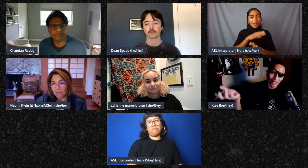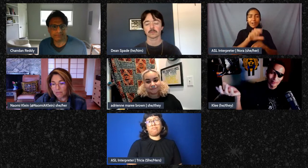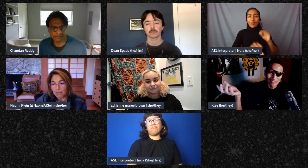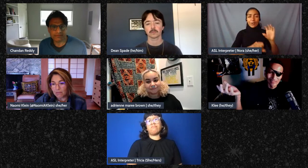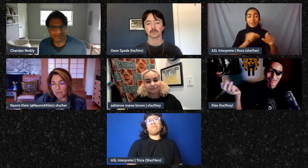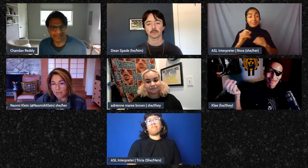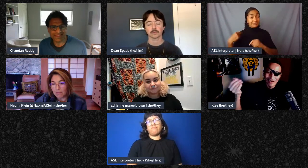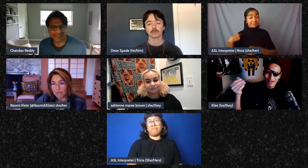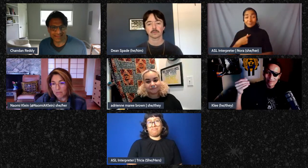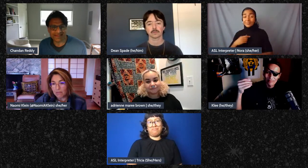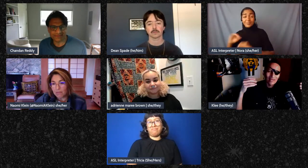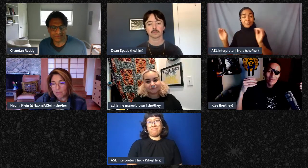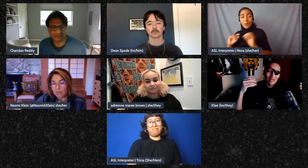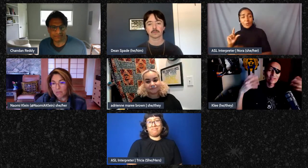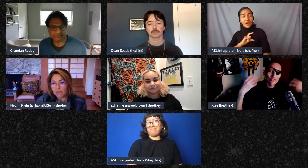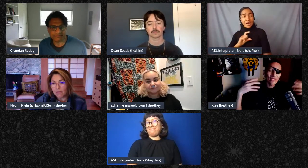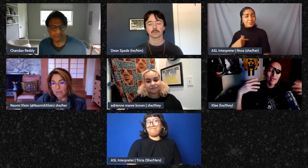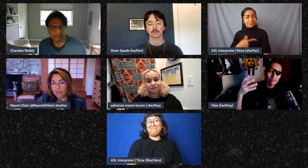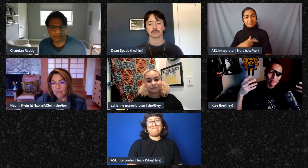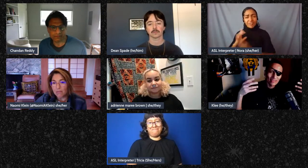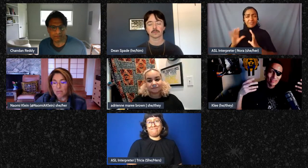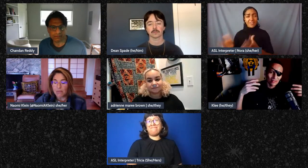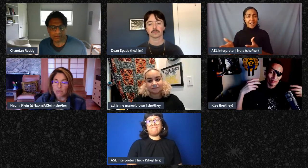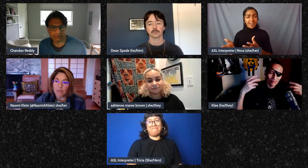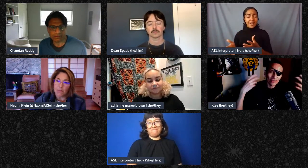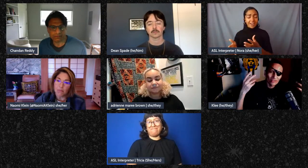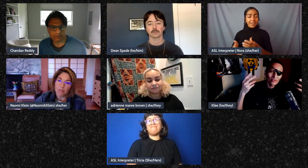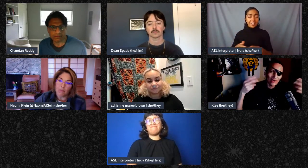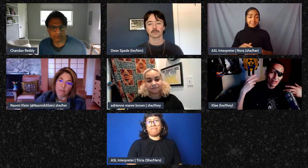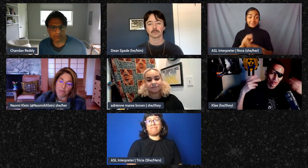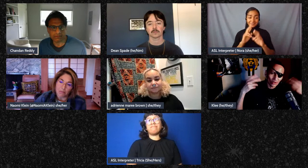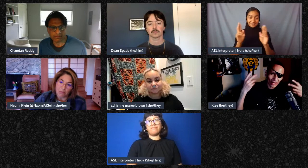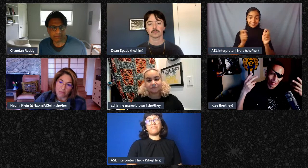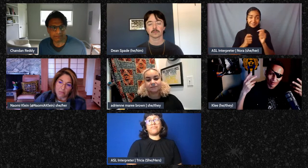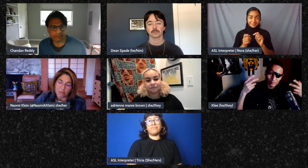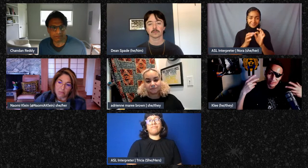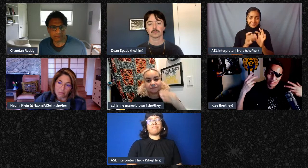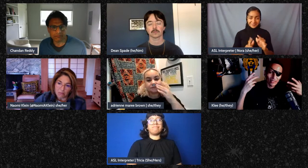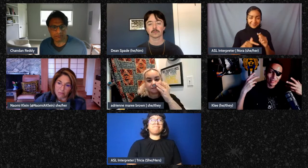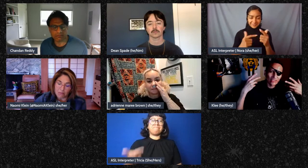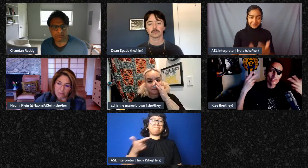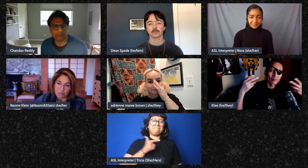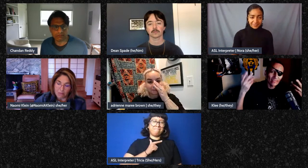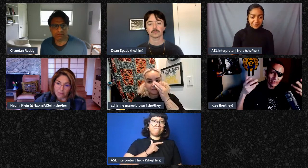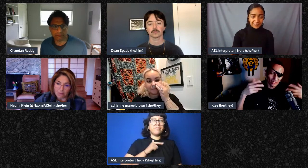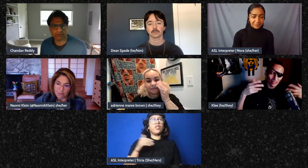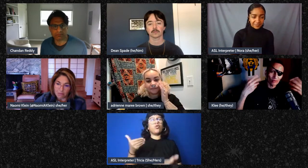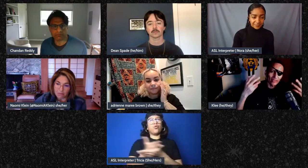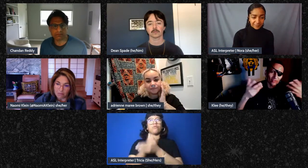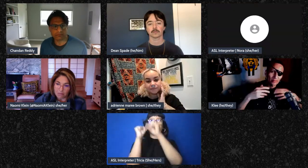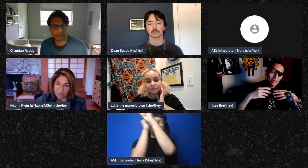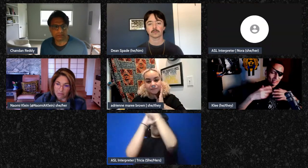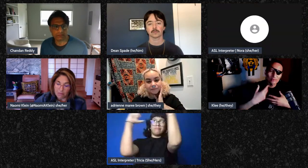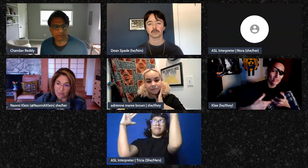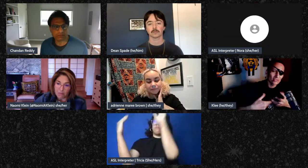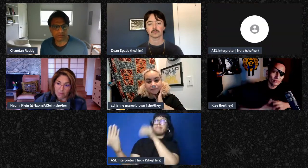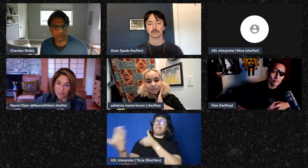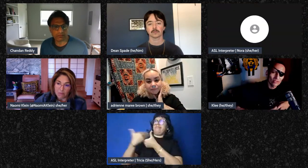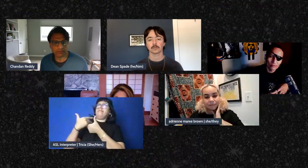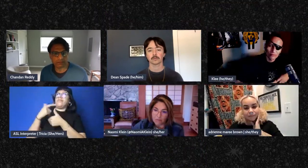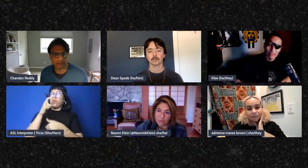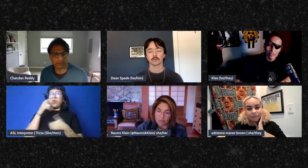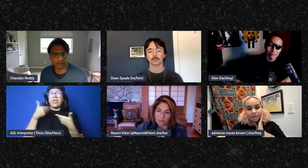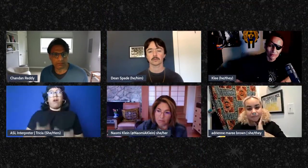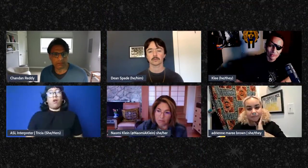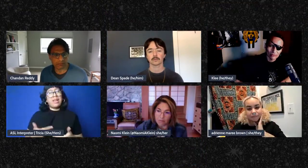didn't have cops and these ways of thinking being are very new that are have been intervened in our ways of being and we just have